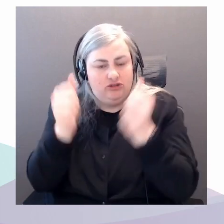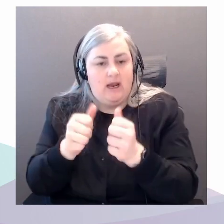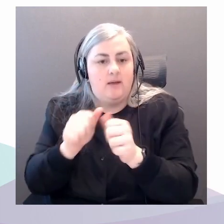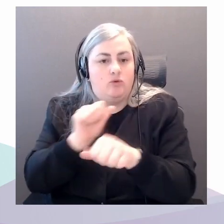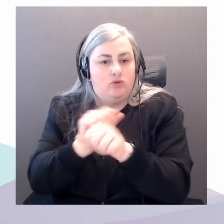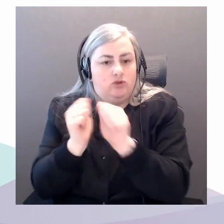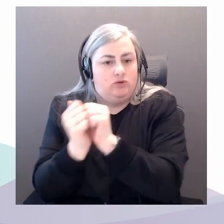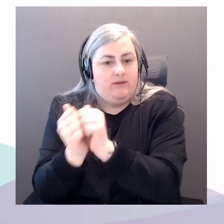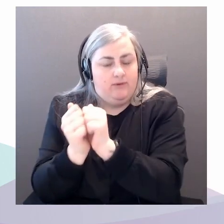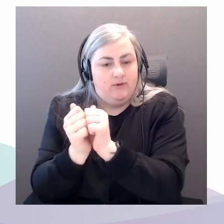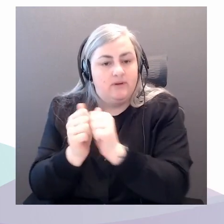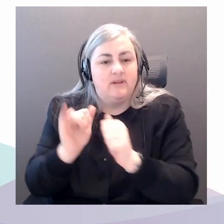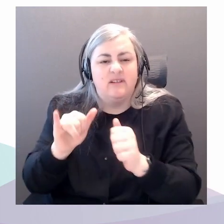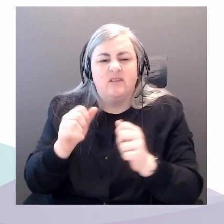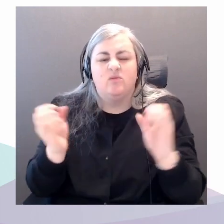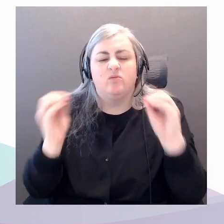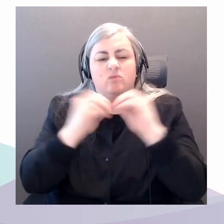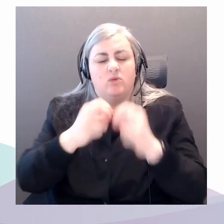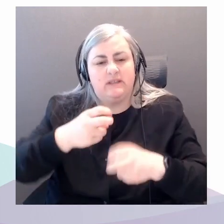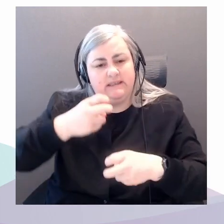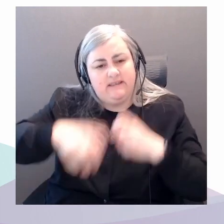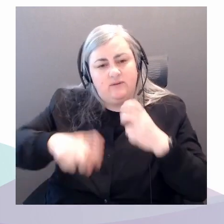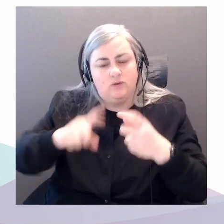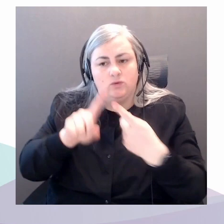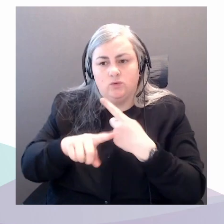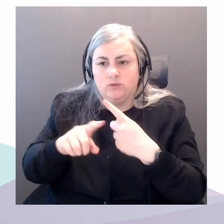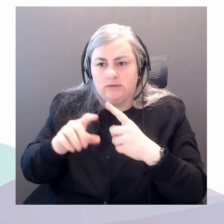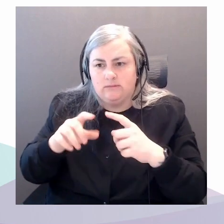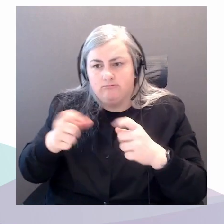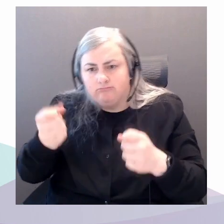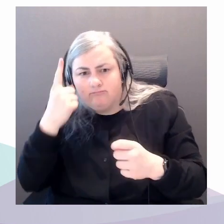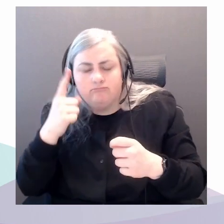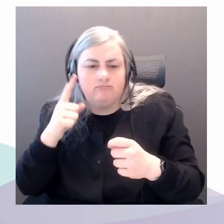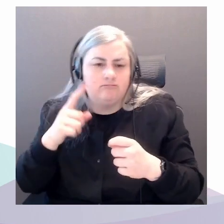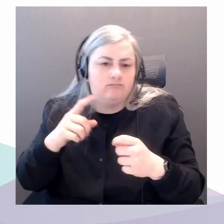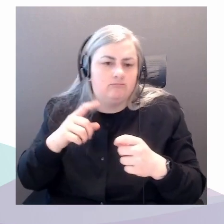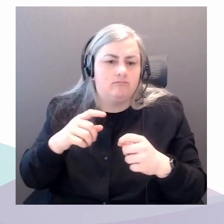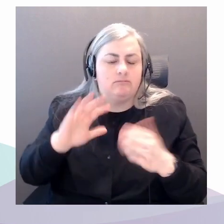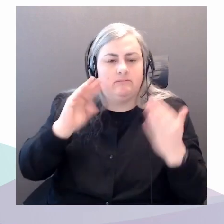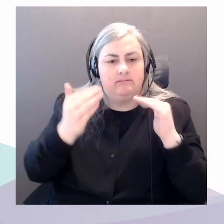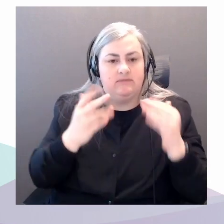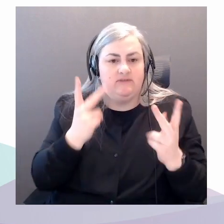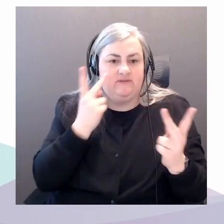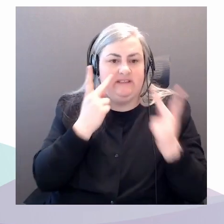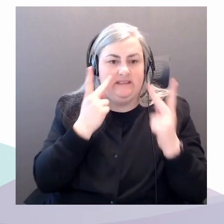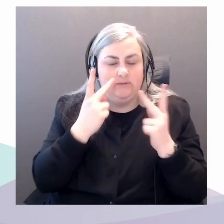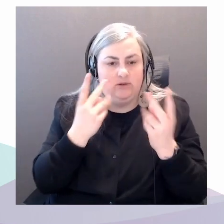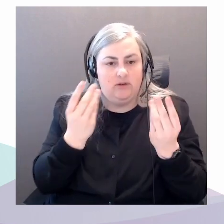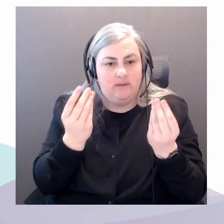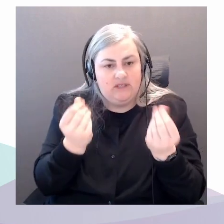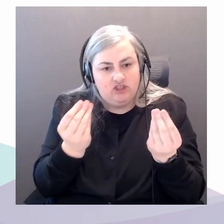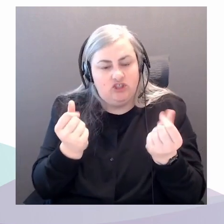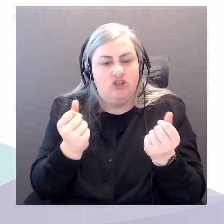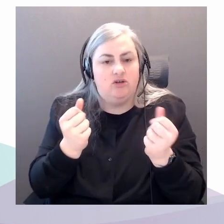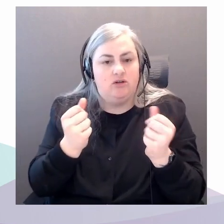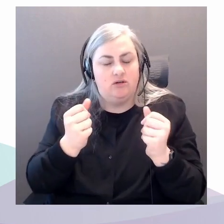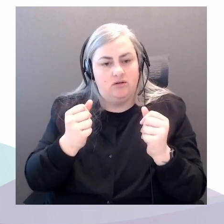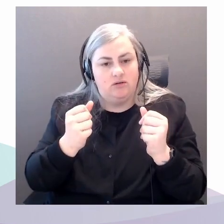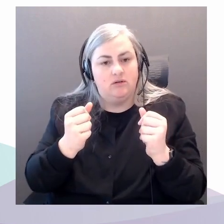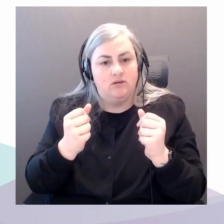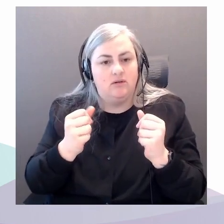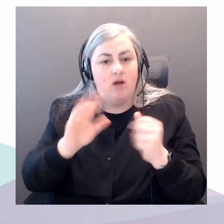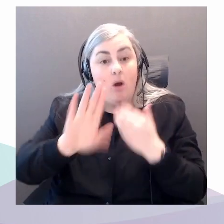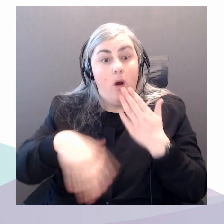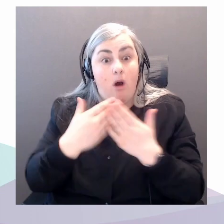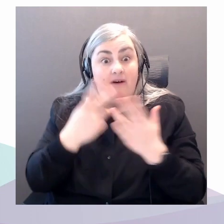difficult to grasp and grapple with than these kind of visible material constructs, all those visible material constructs of petro